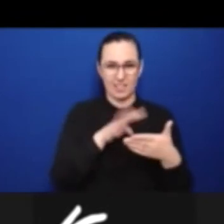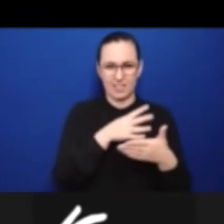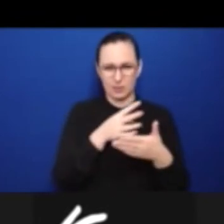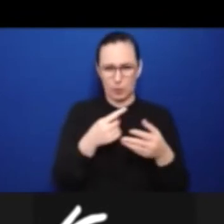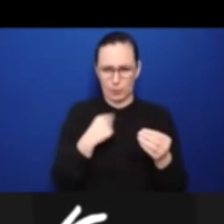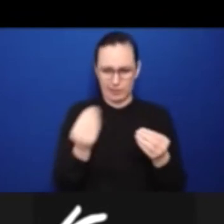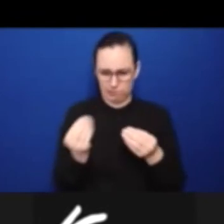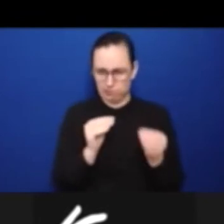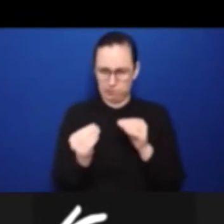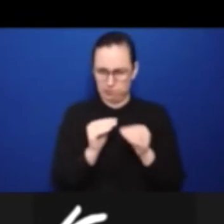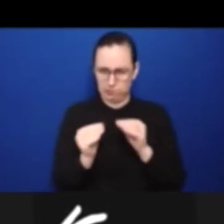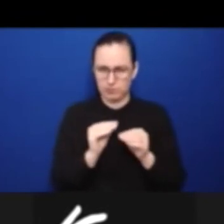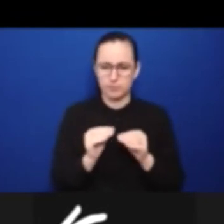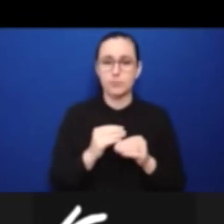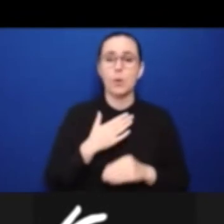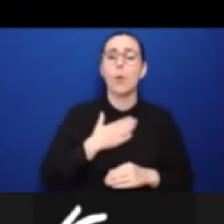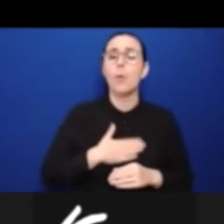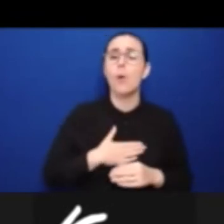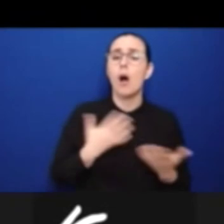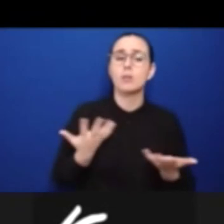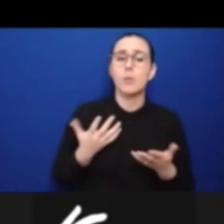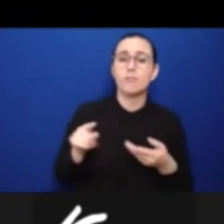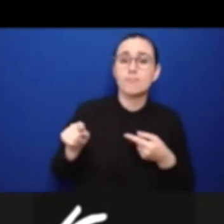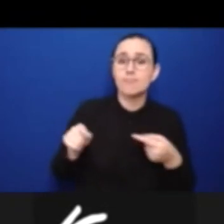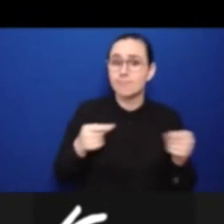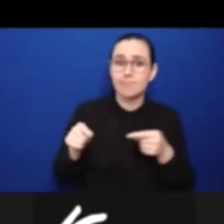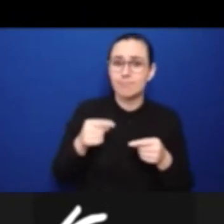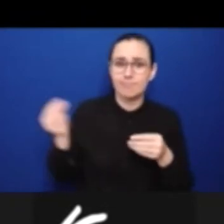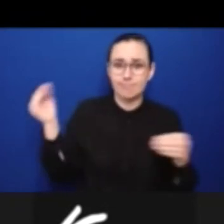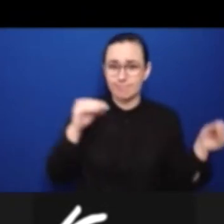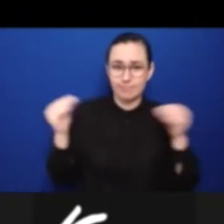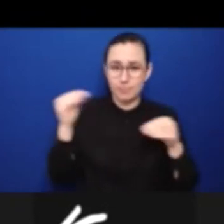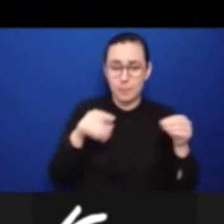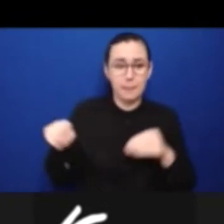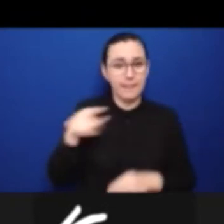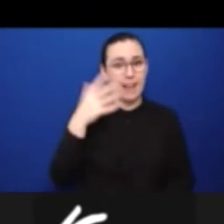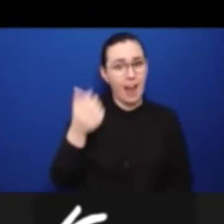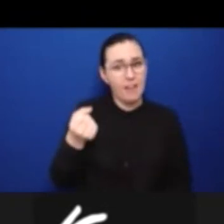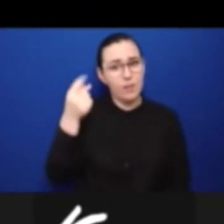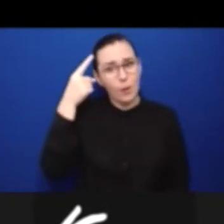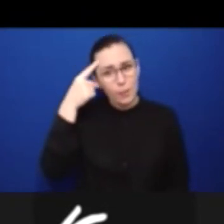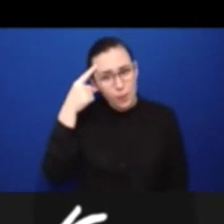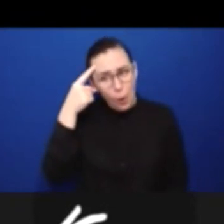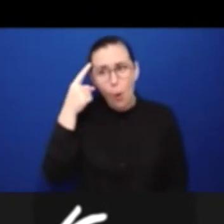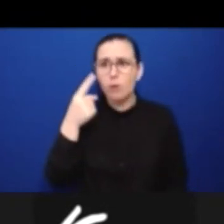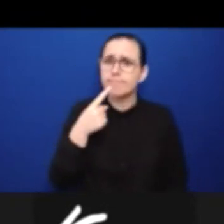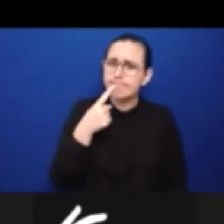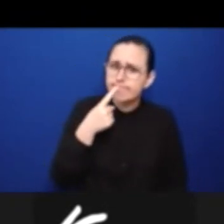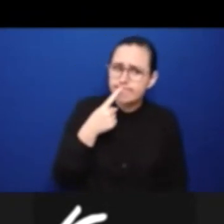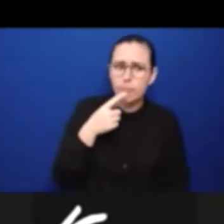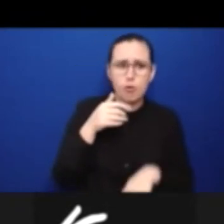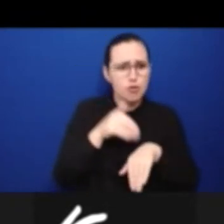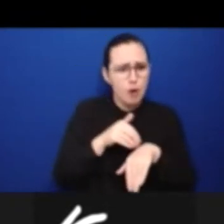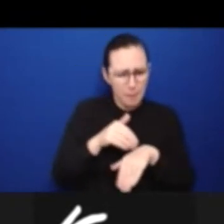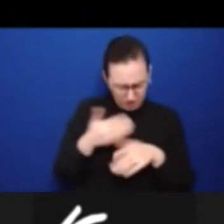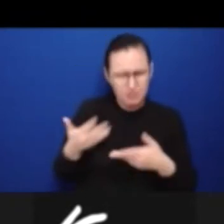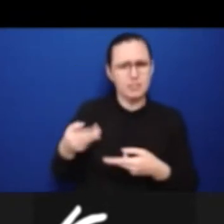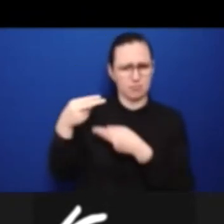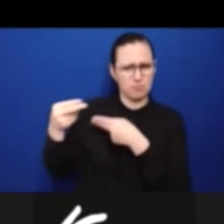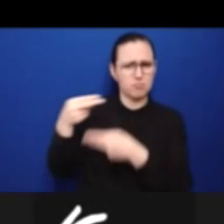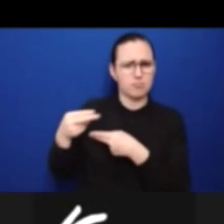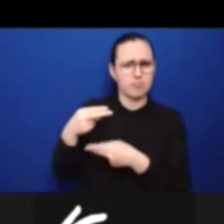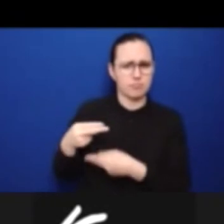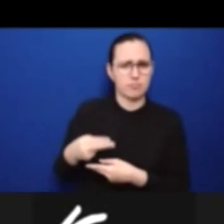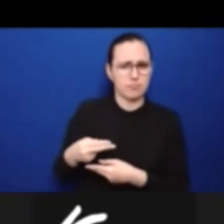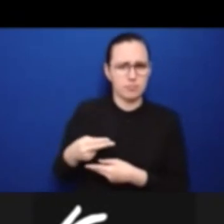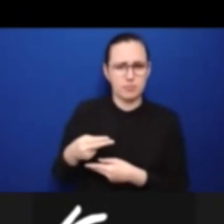So please, as you have any thoughts and ideas, do put them on the chat so we can try to have a dynamic dialogue, although I know